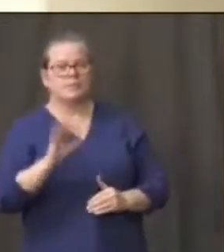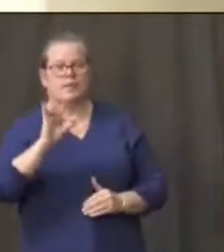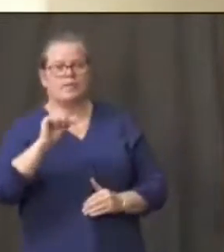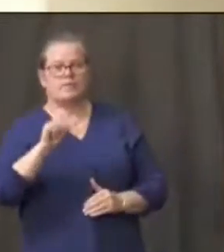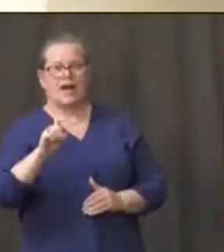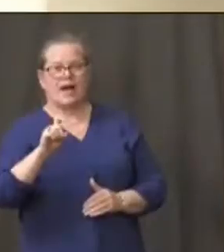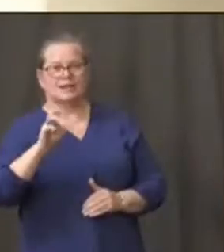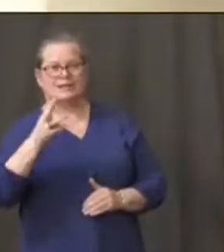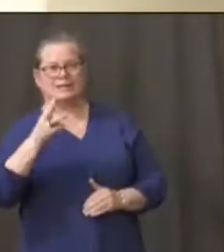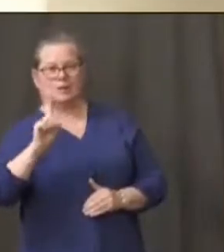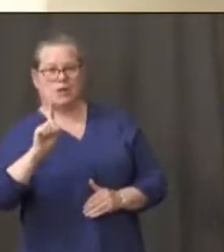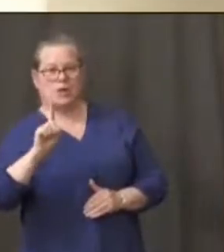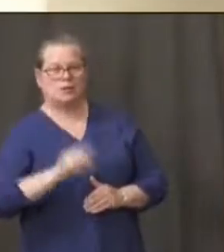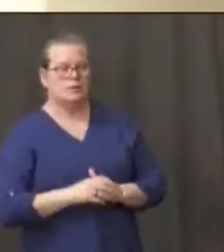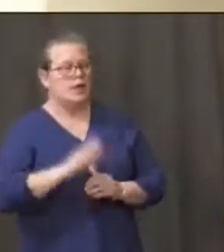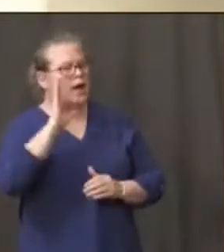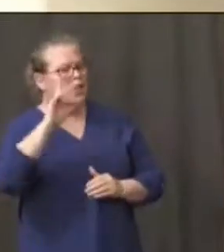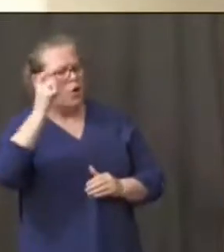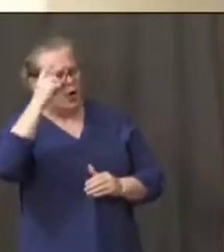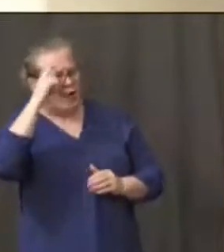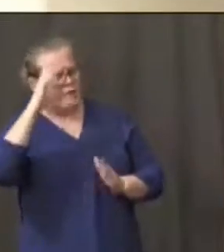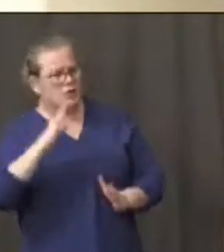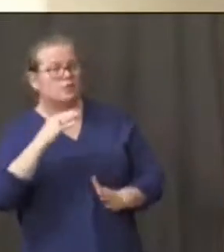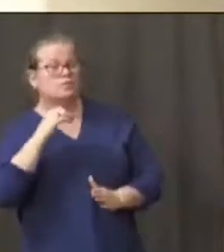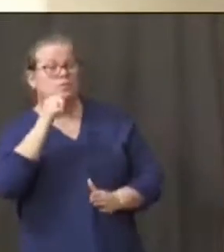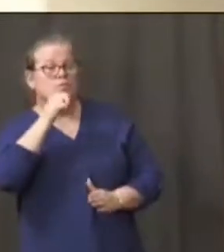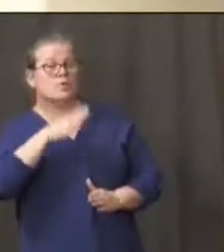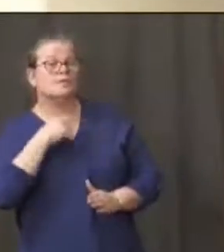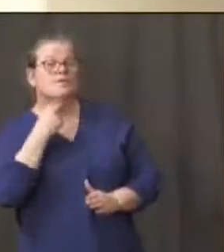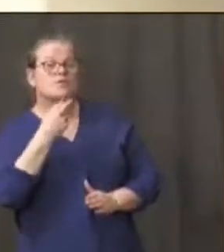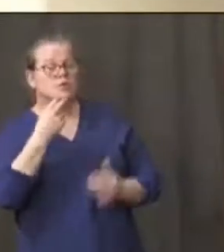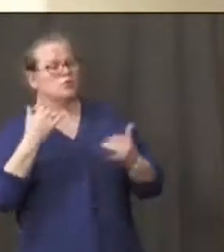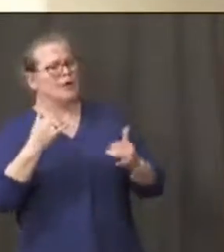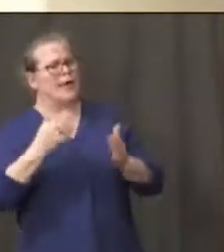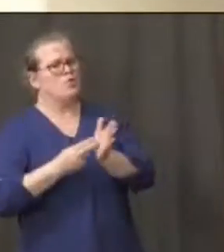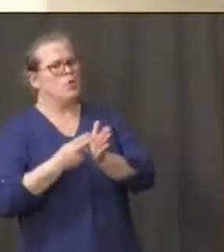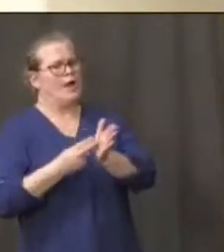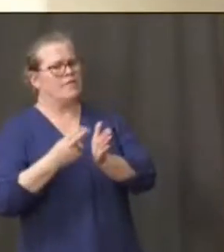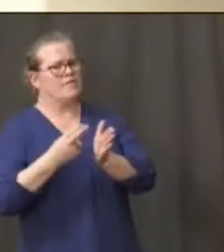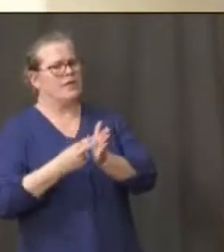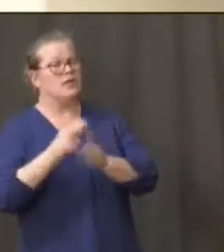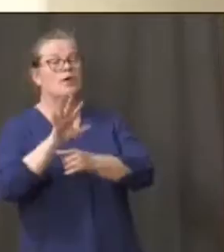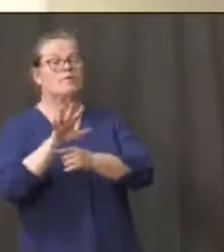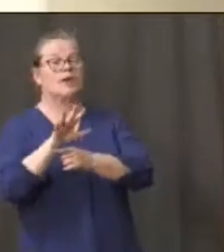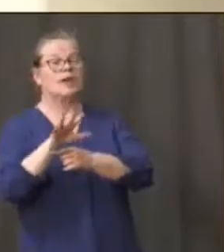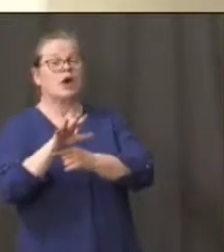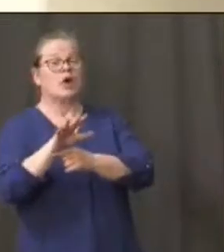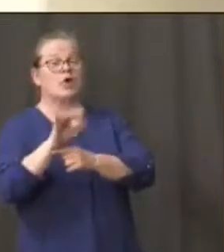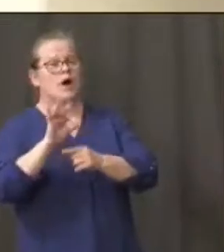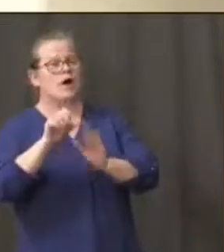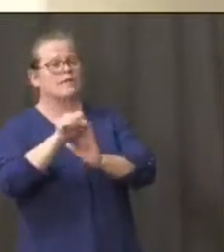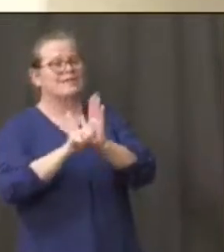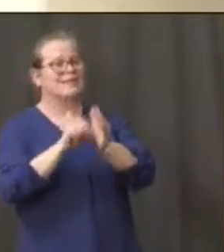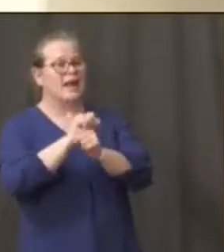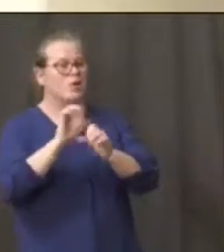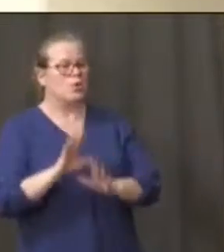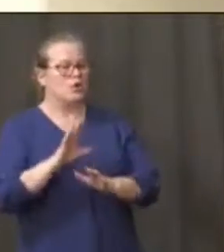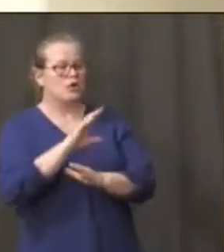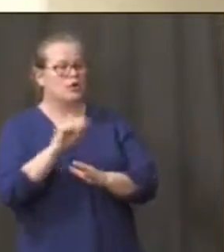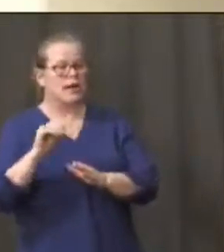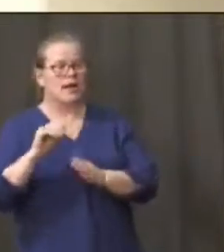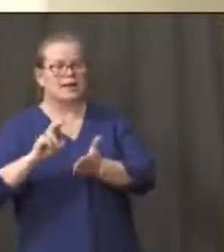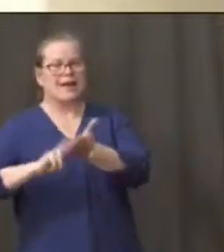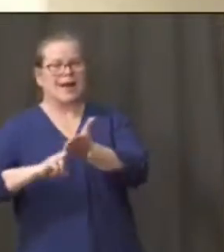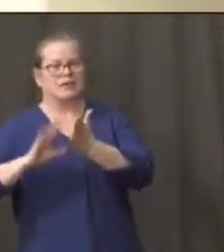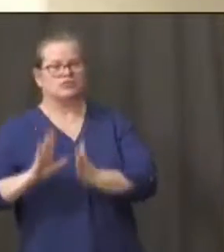hi governor in new haven today we shot video of state workers and contractors appearing to prepare a testing site at